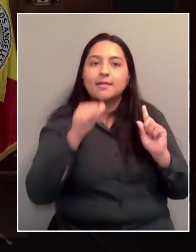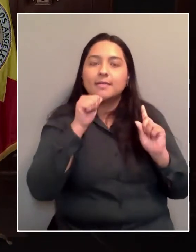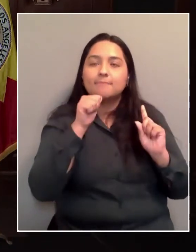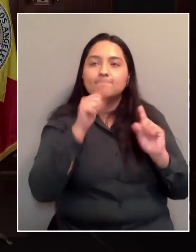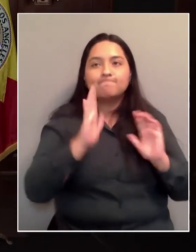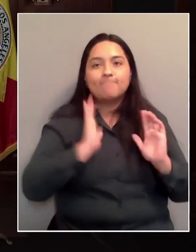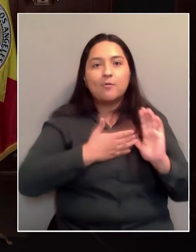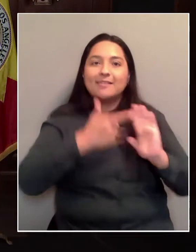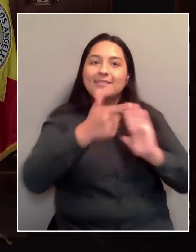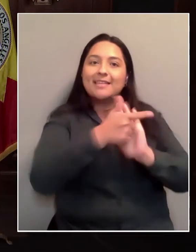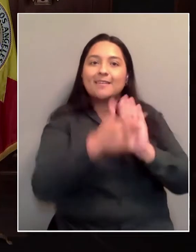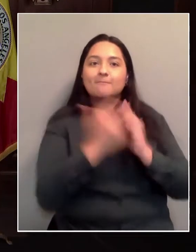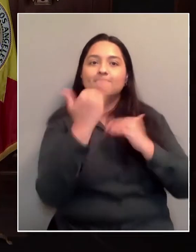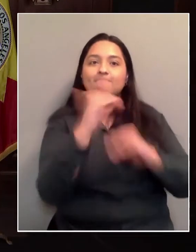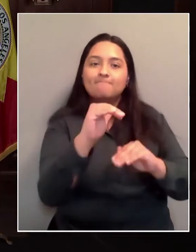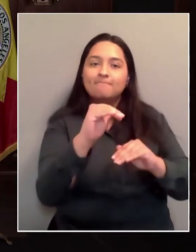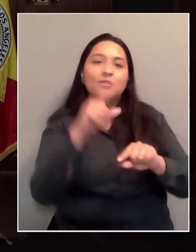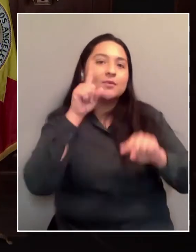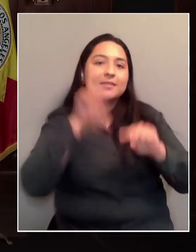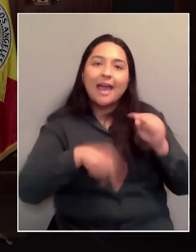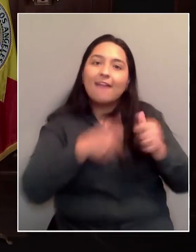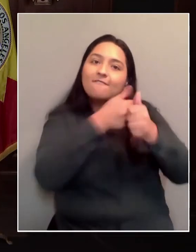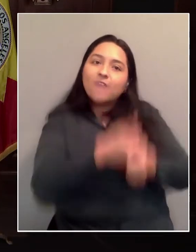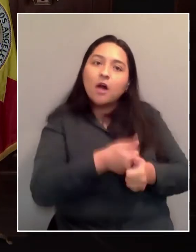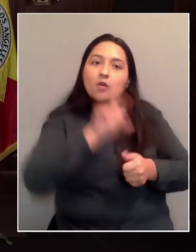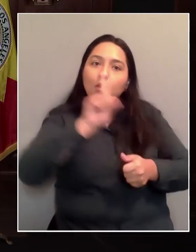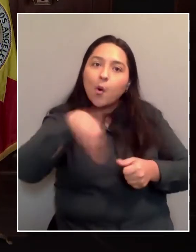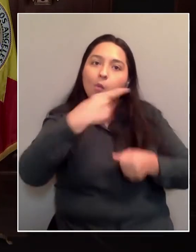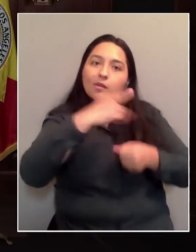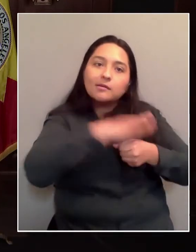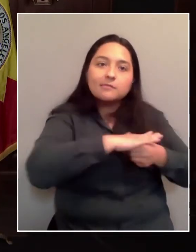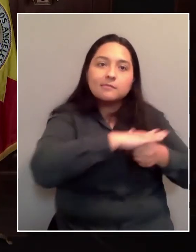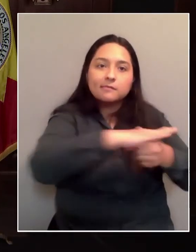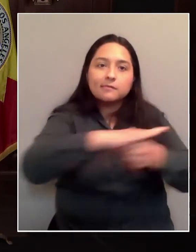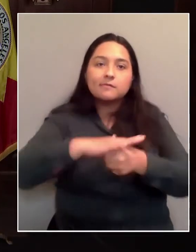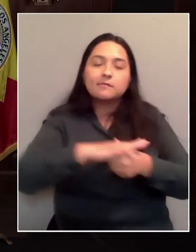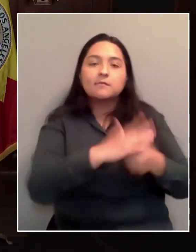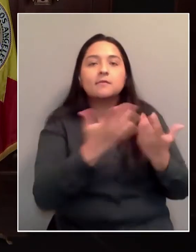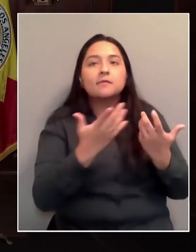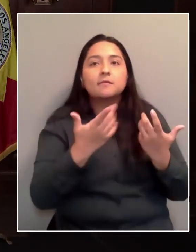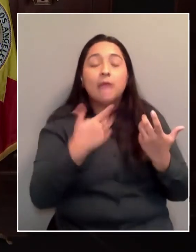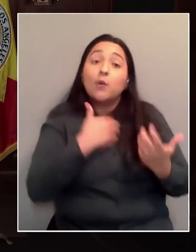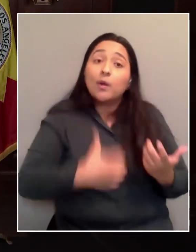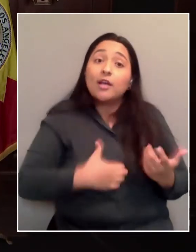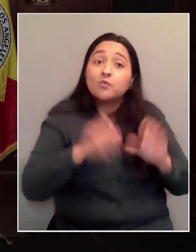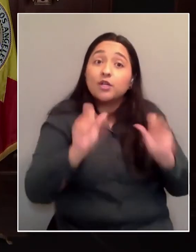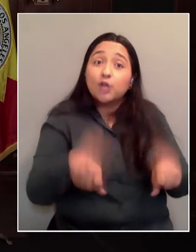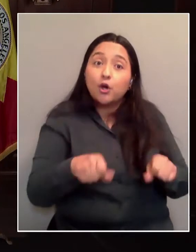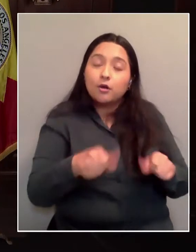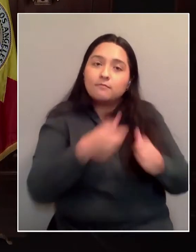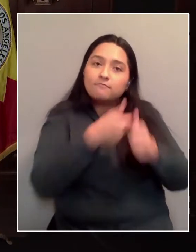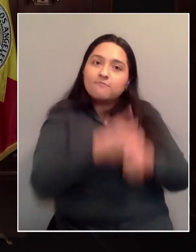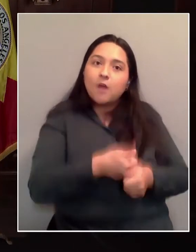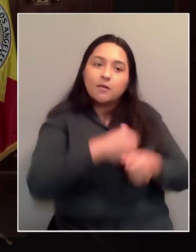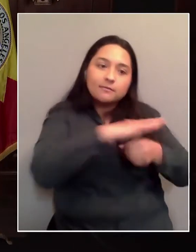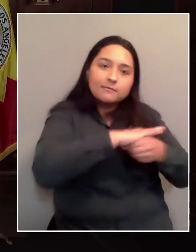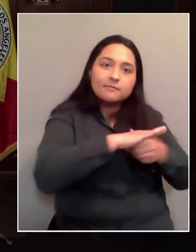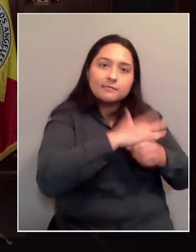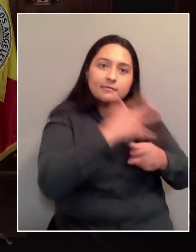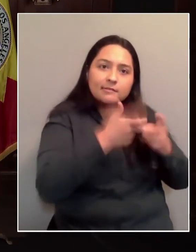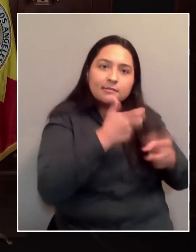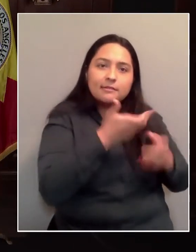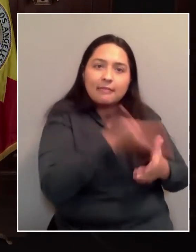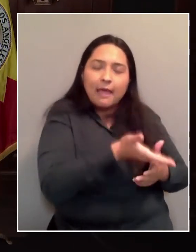go by geography and zip code as much as by age or profession. I think that would be a good public health way to make sure